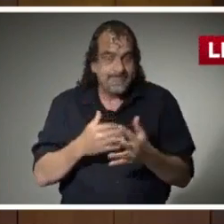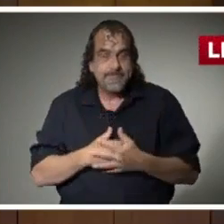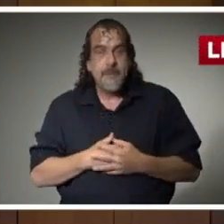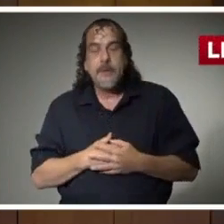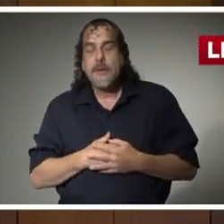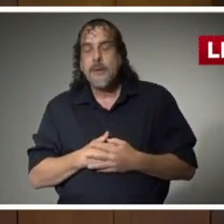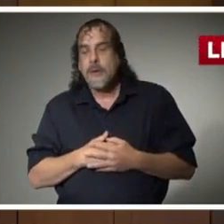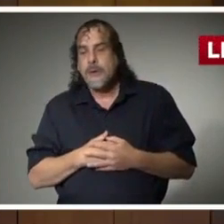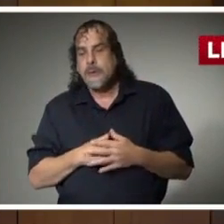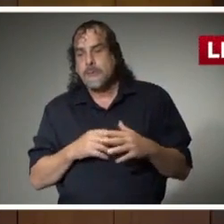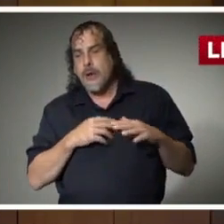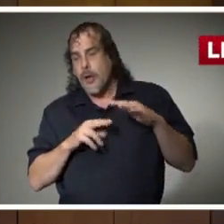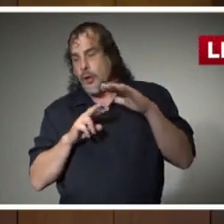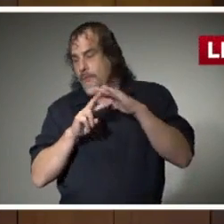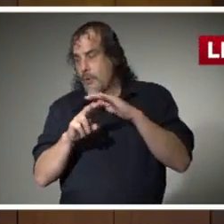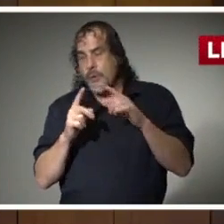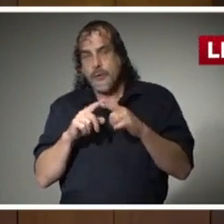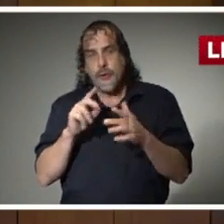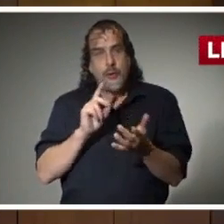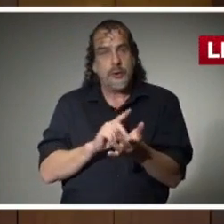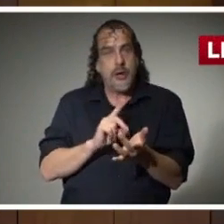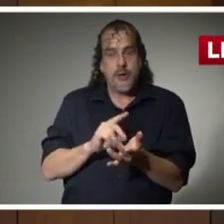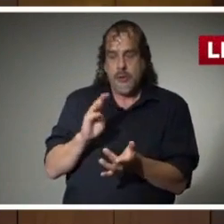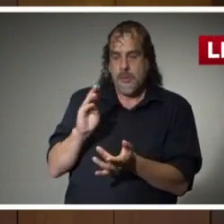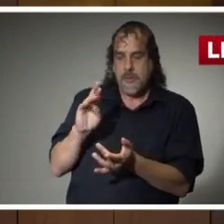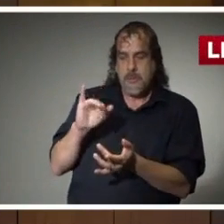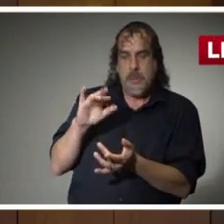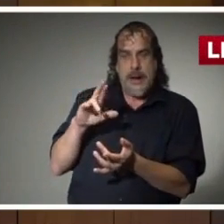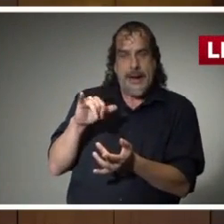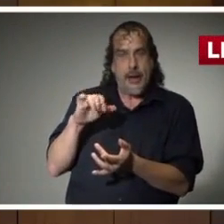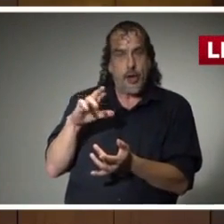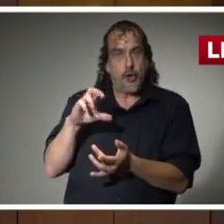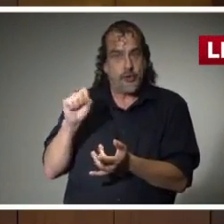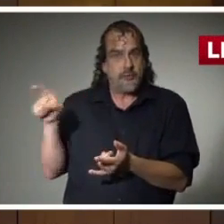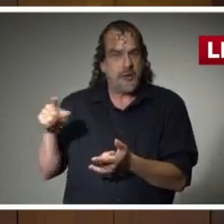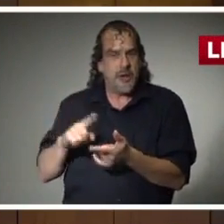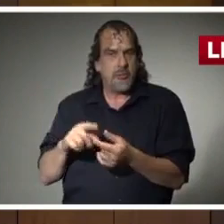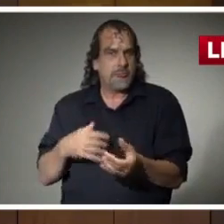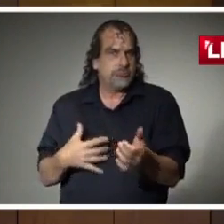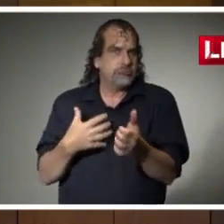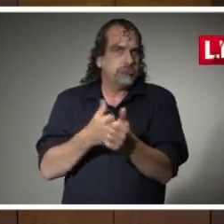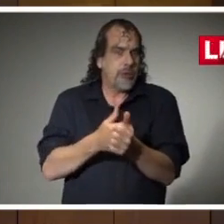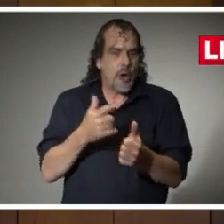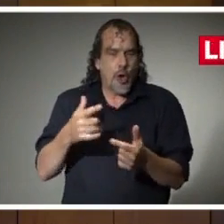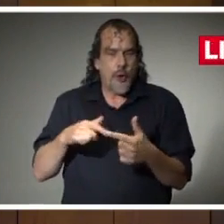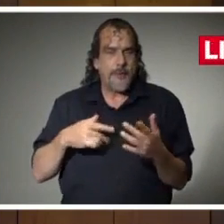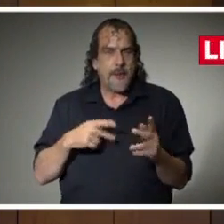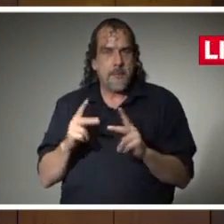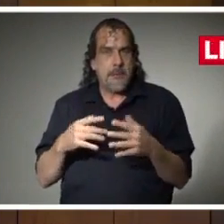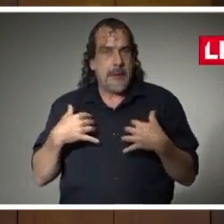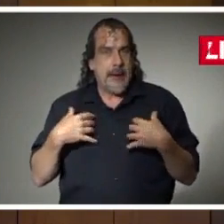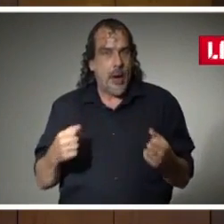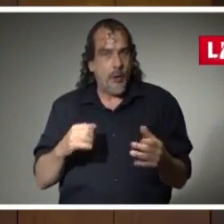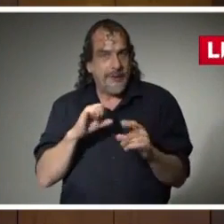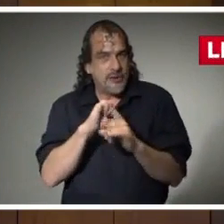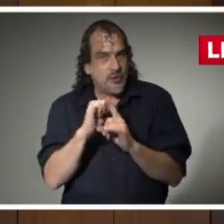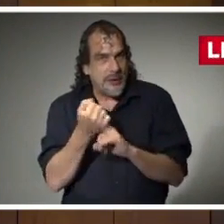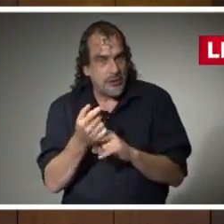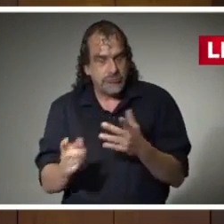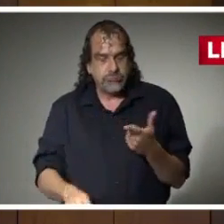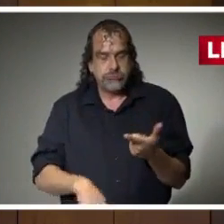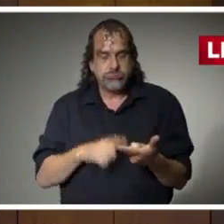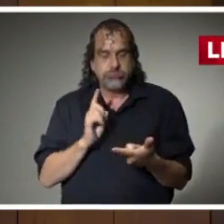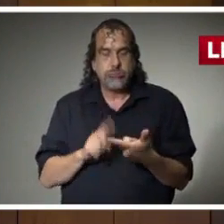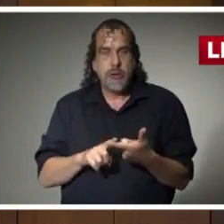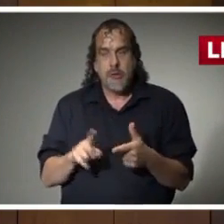forward to Dr Byers giving us an update on where we are on the public health crisis that is before us and